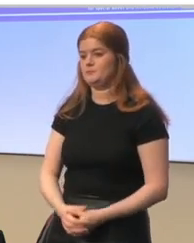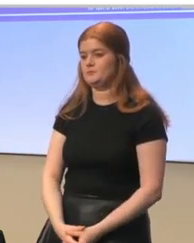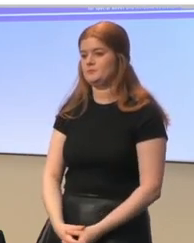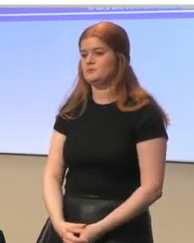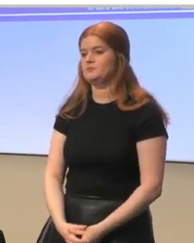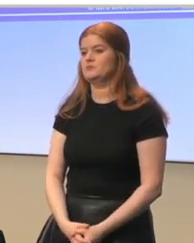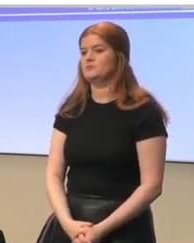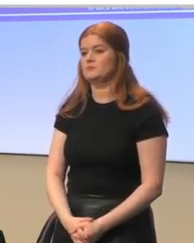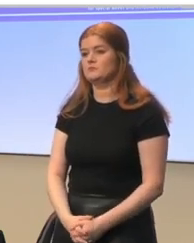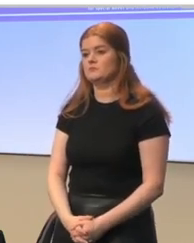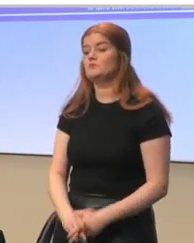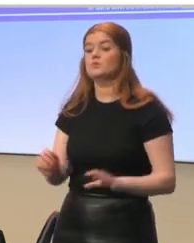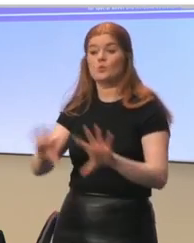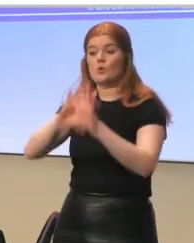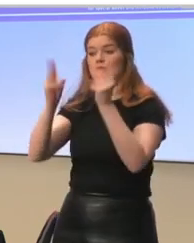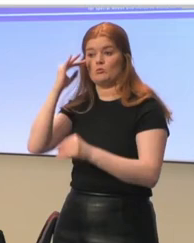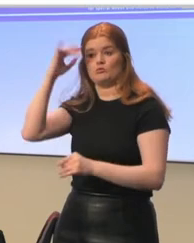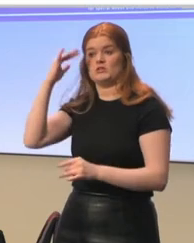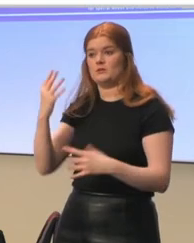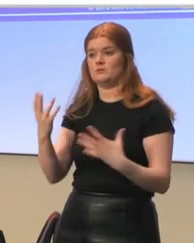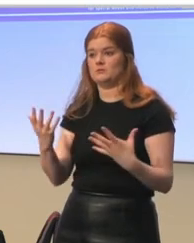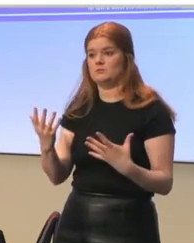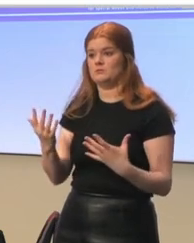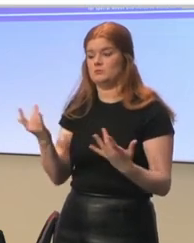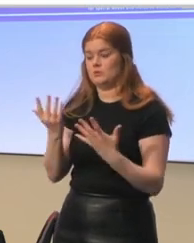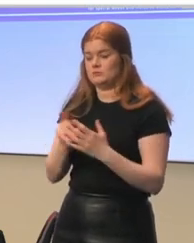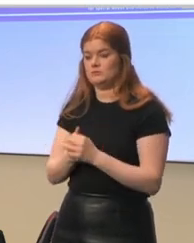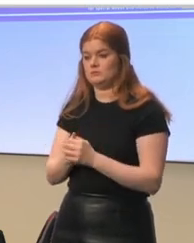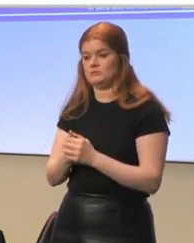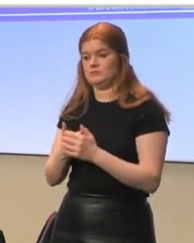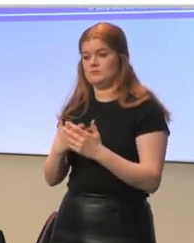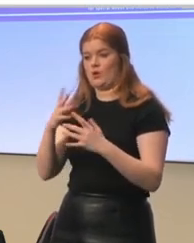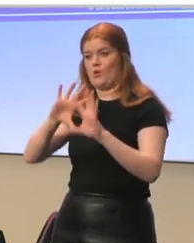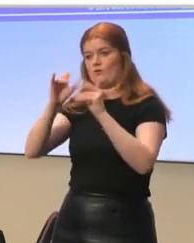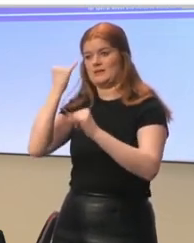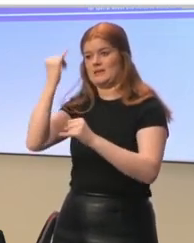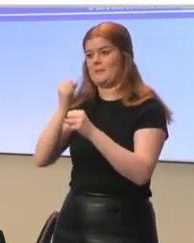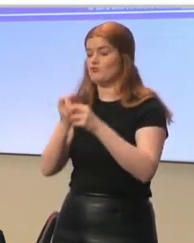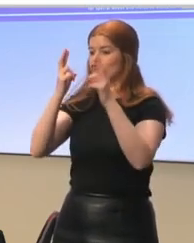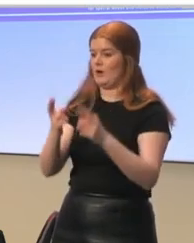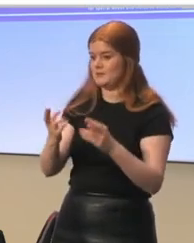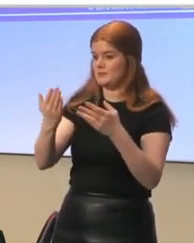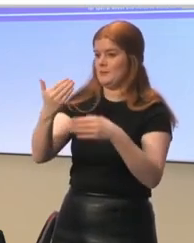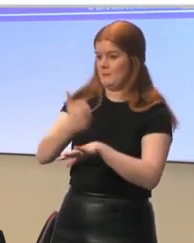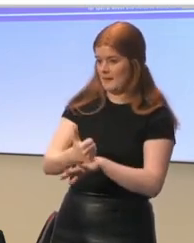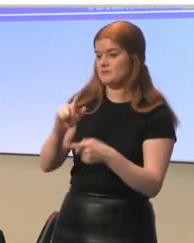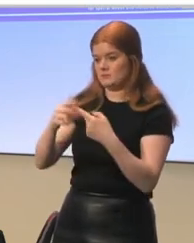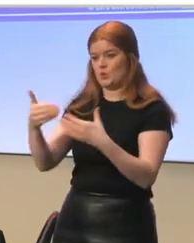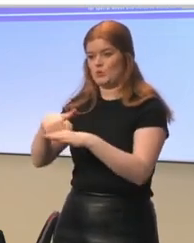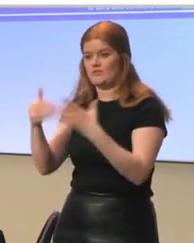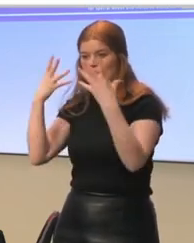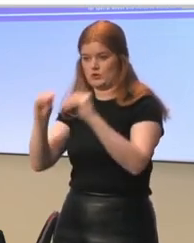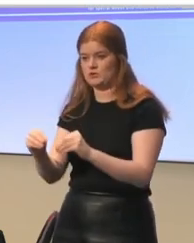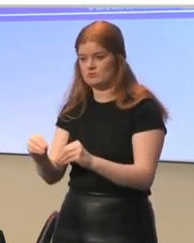So the overarching principle is a widely agreed concept of rights-based inclusive education. And we have